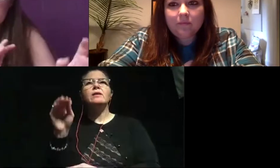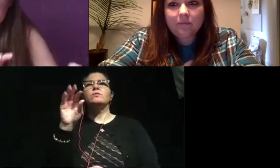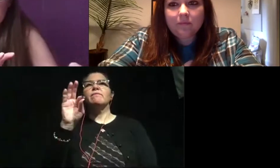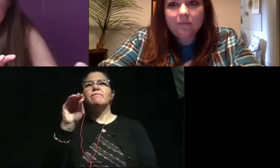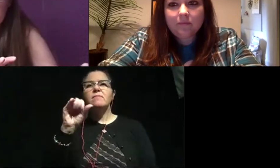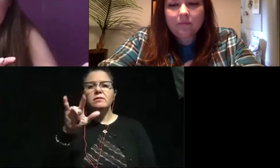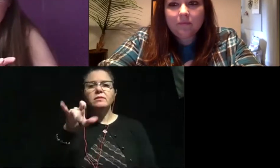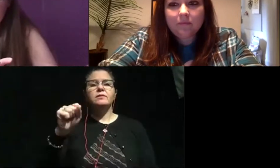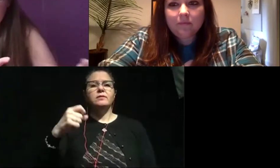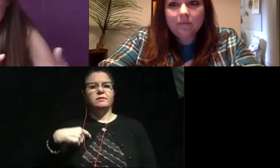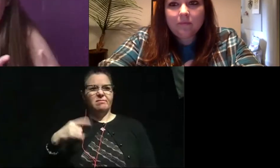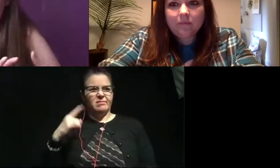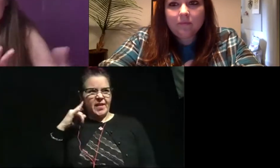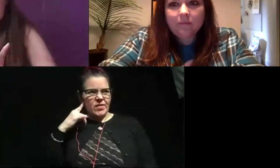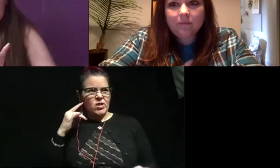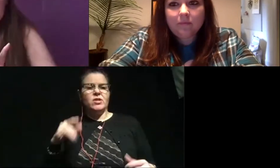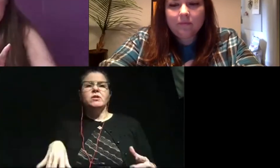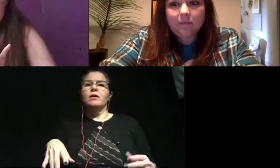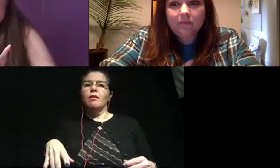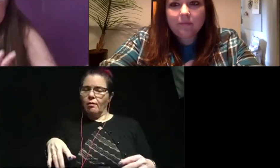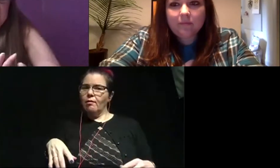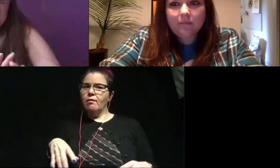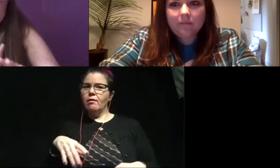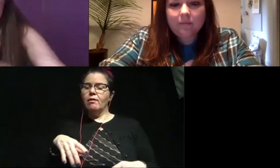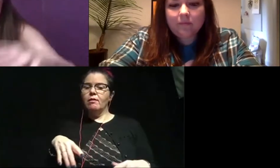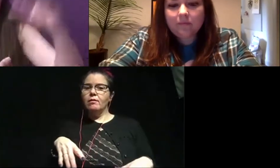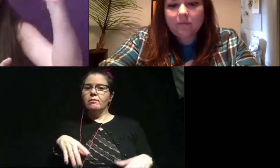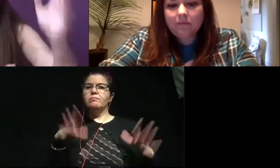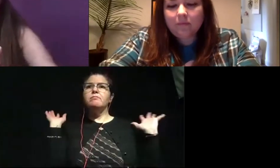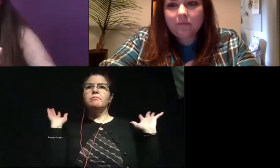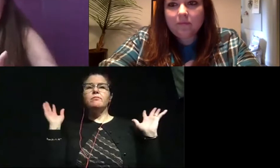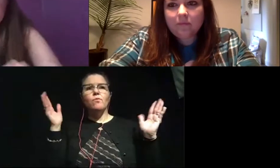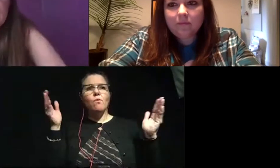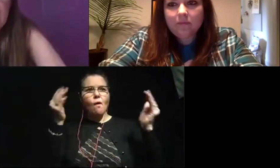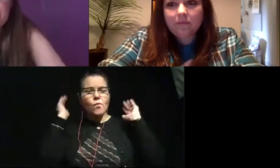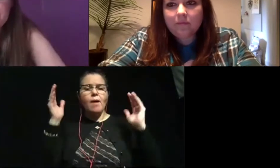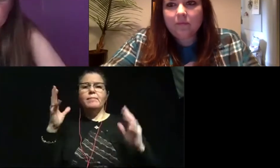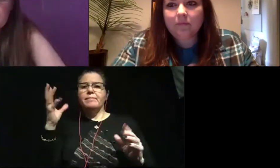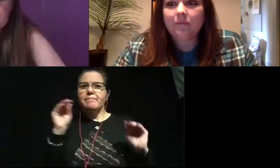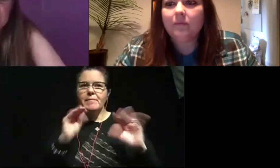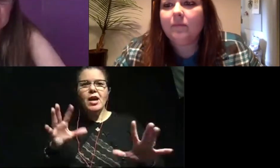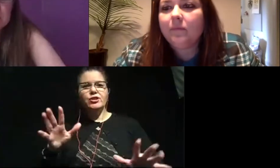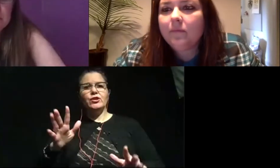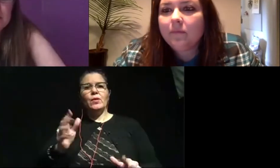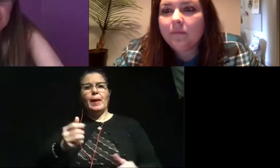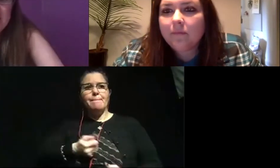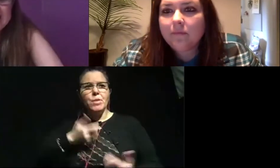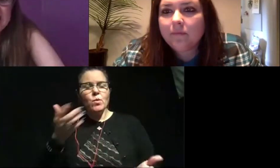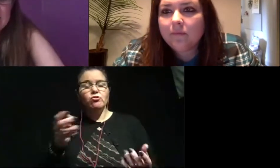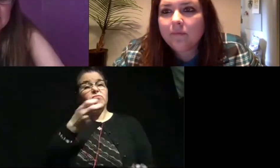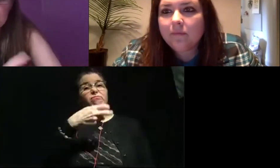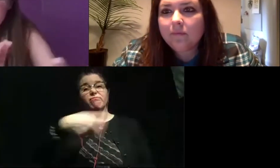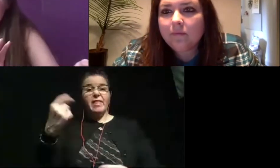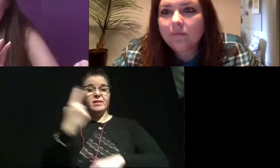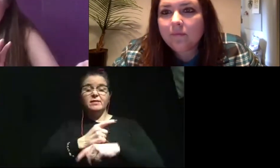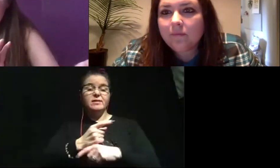had never heard of. And I was just completely blown away by how magical and poetic everything was. So I switched my major that day